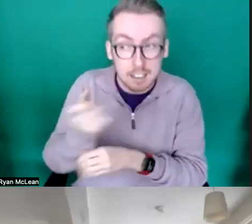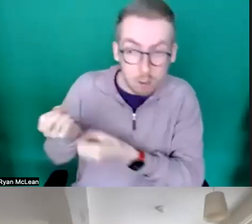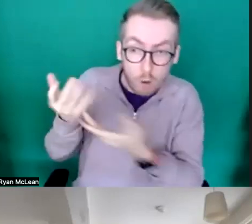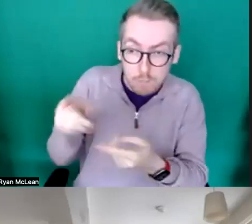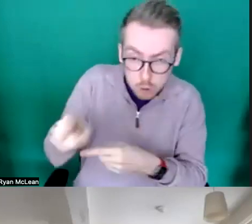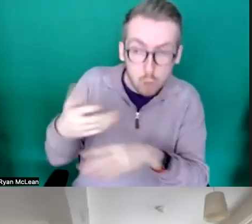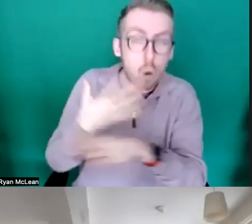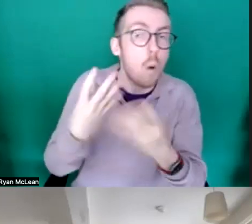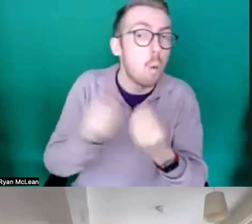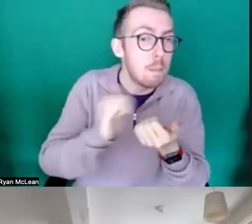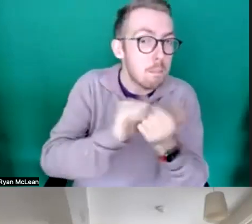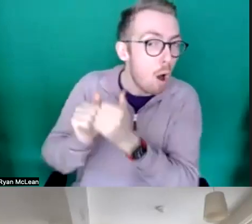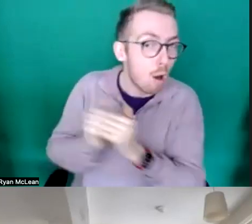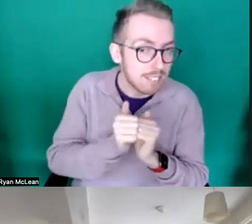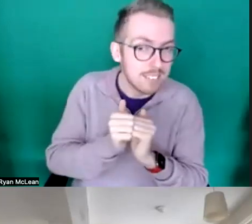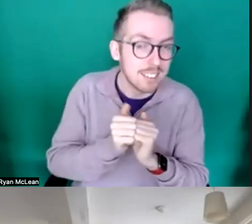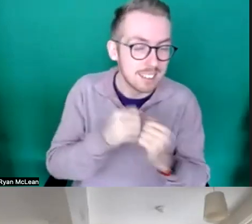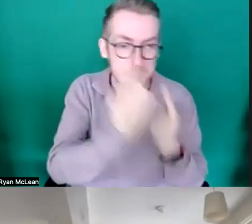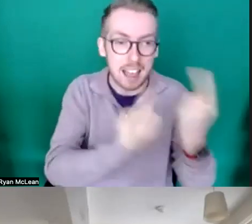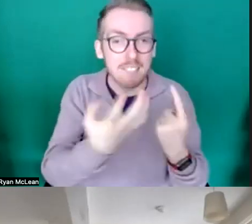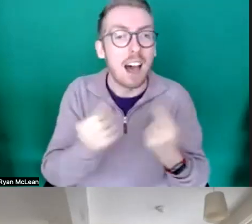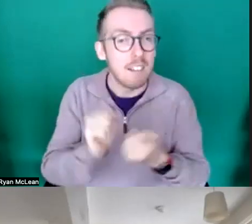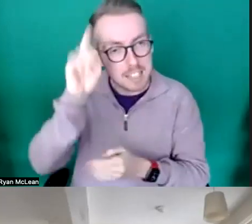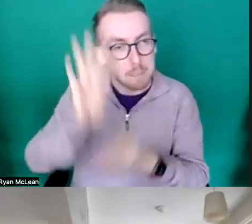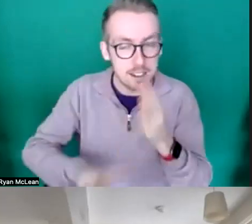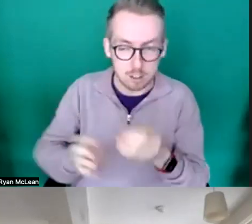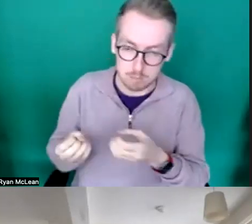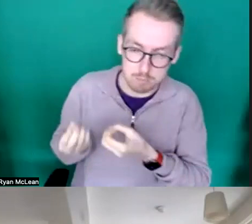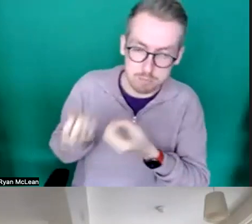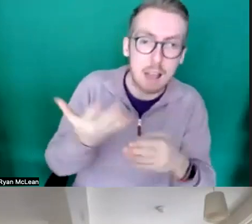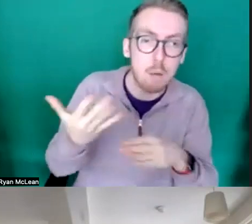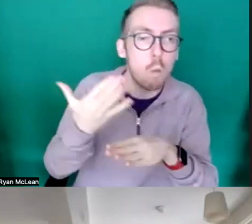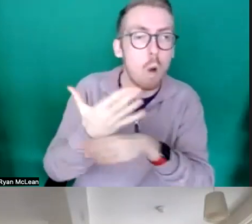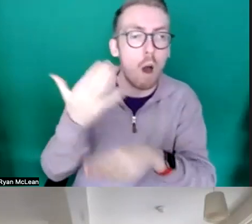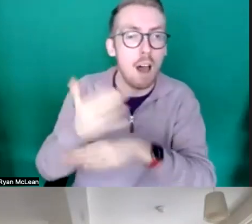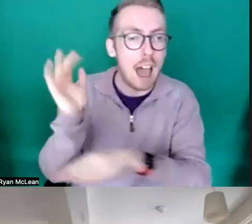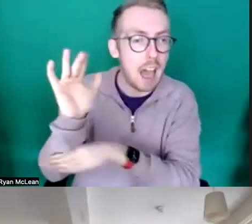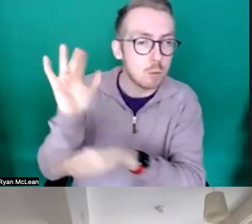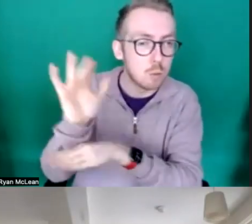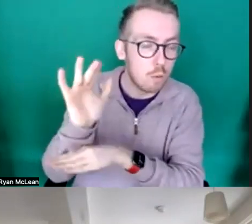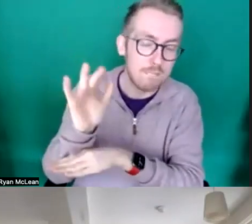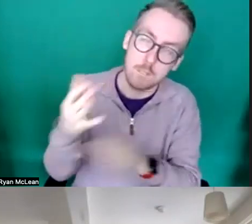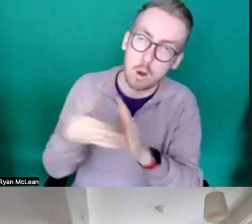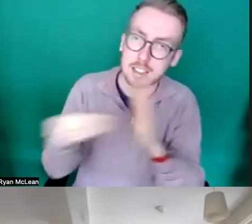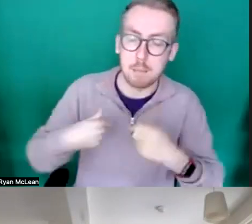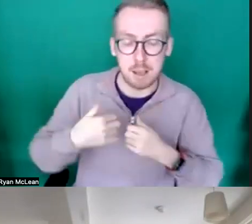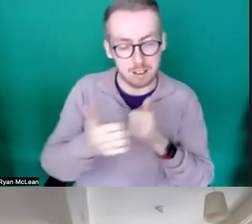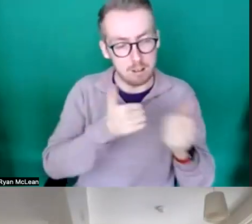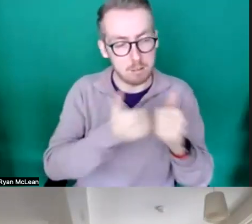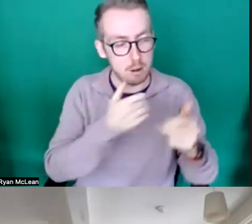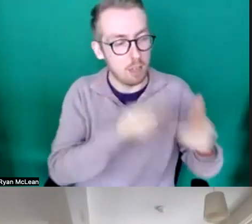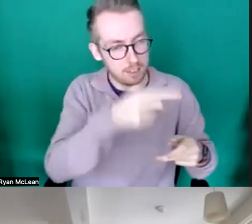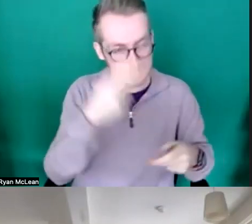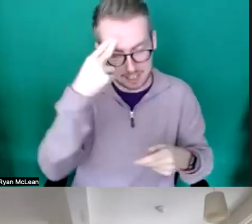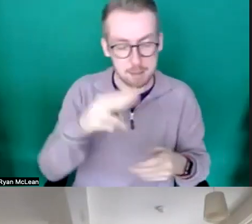partners that that have got experience of presenting work outdoors um for example i've worked with a company called out of order